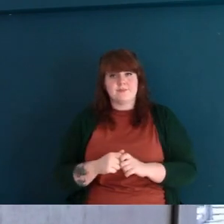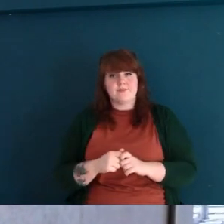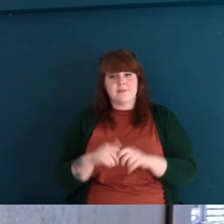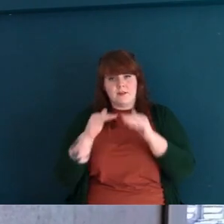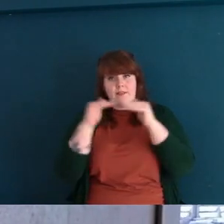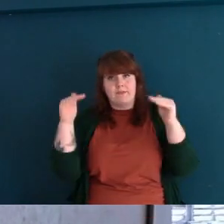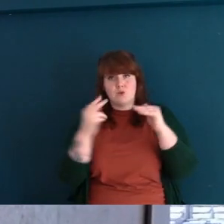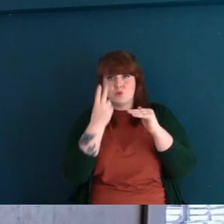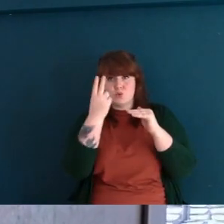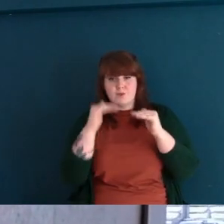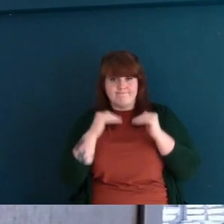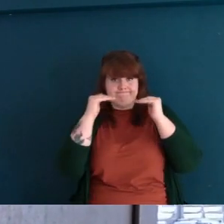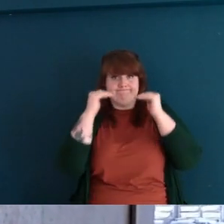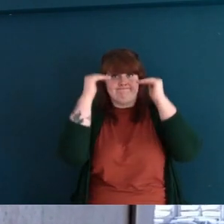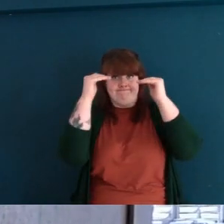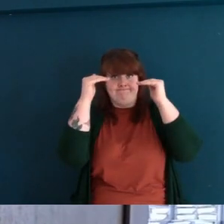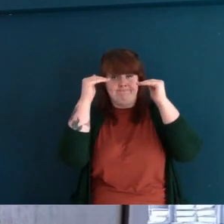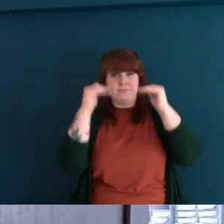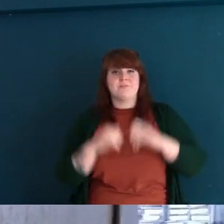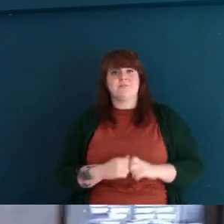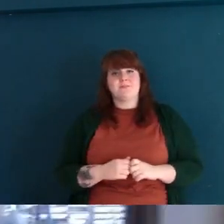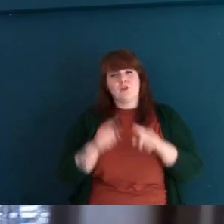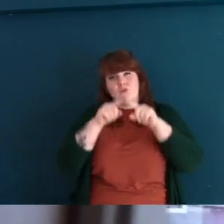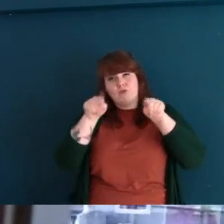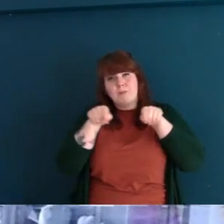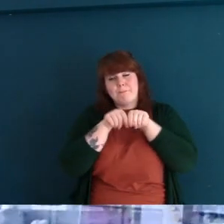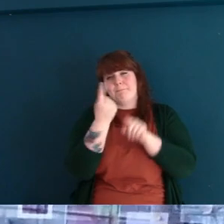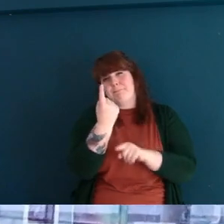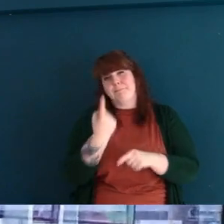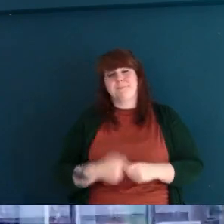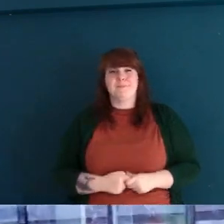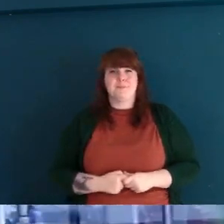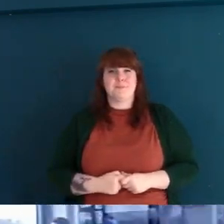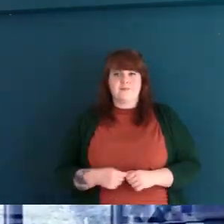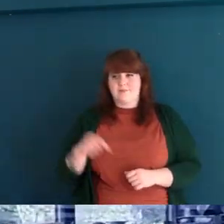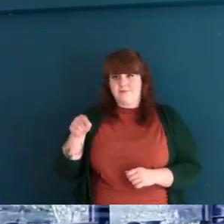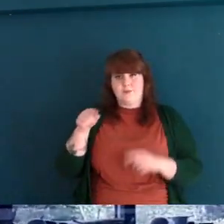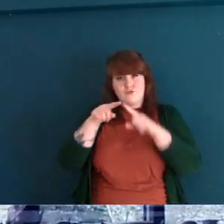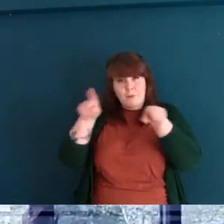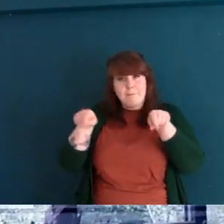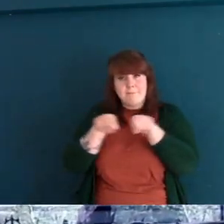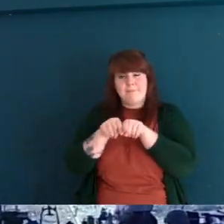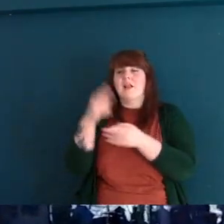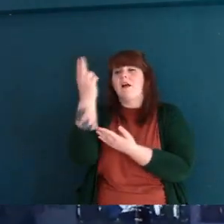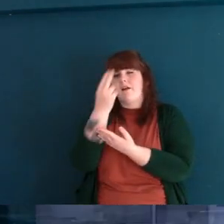So corridor D level 2 classroom number 1 and it's an art classroom.